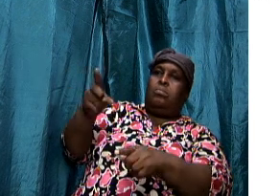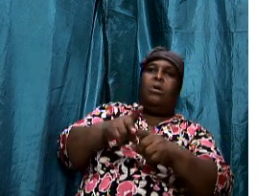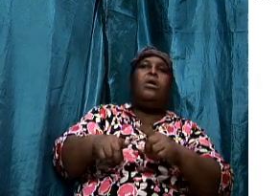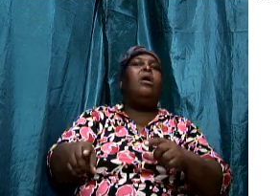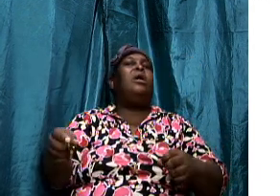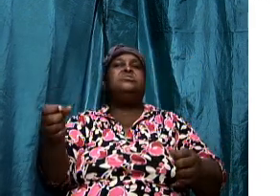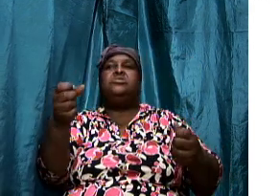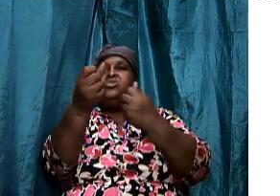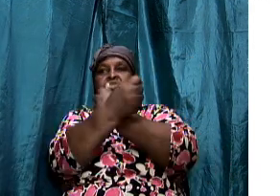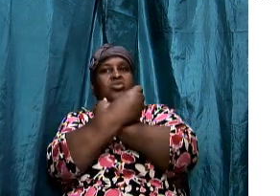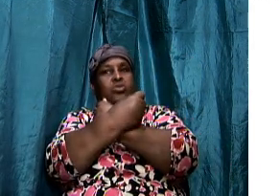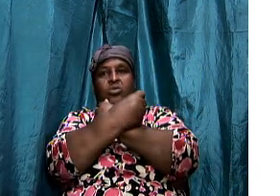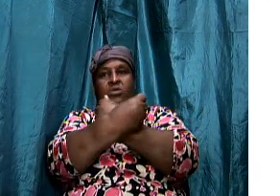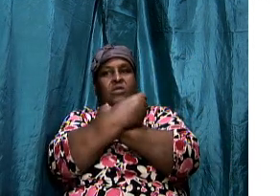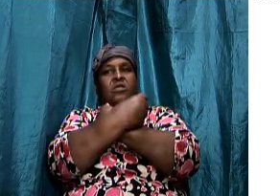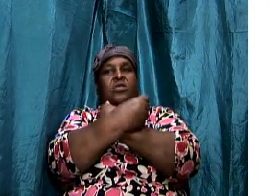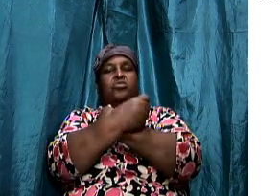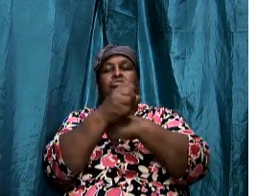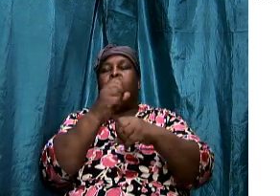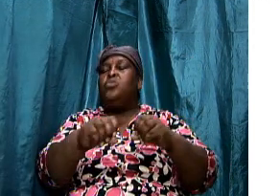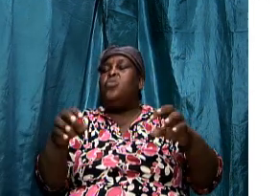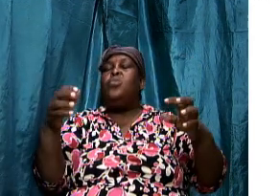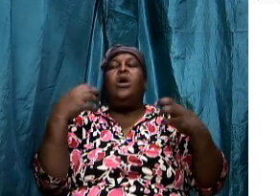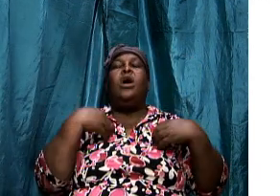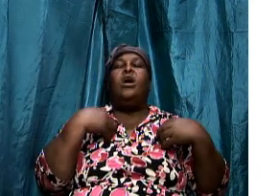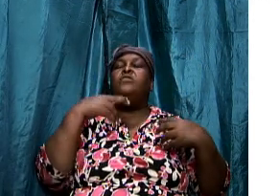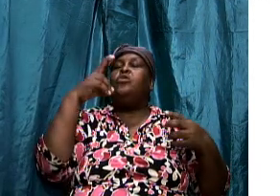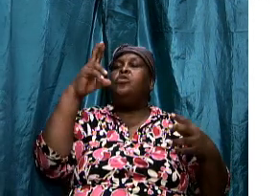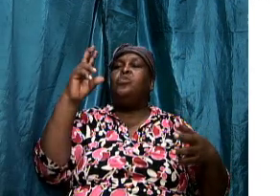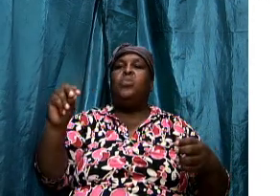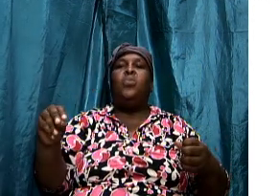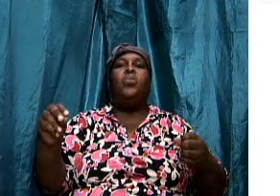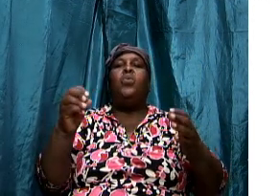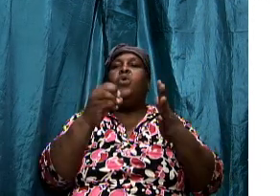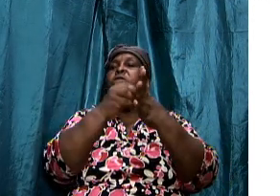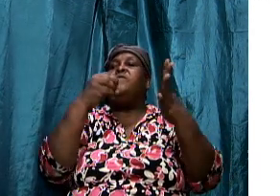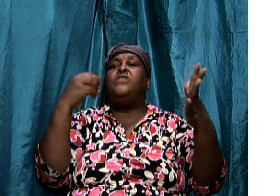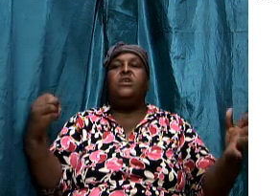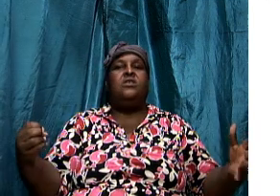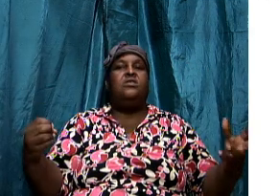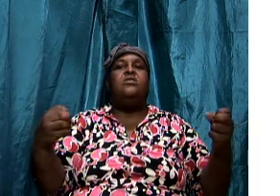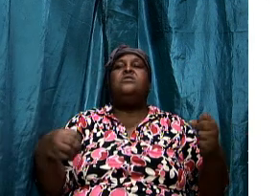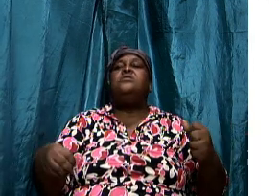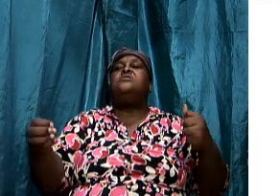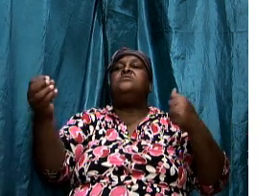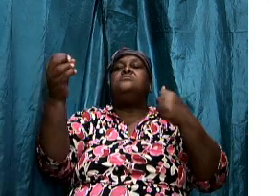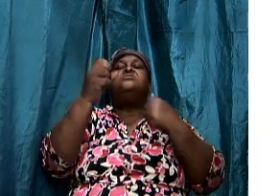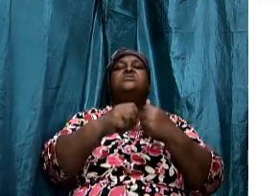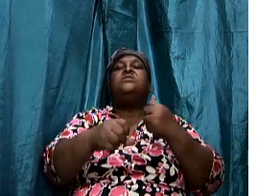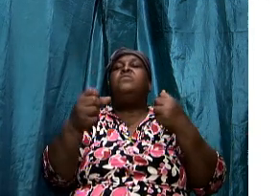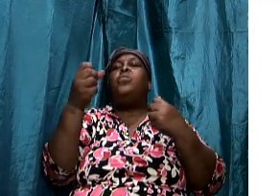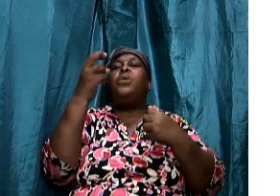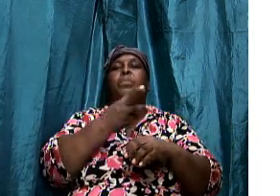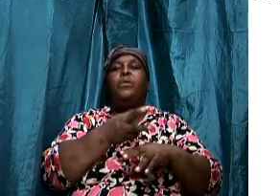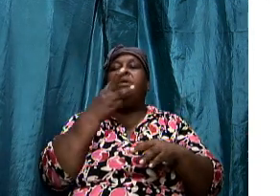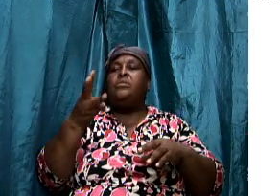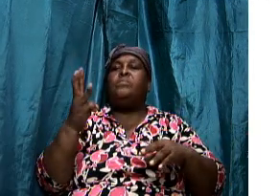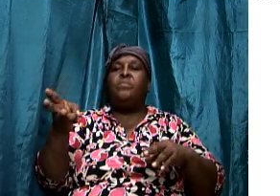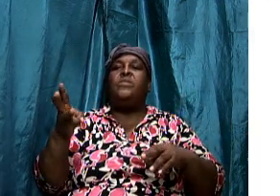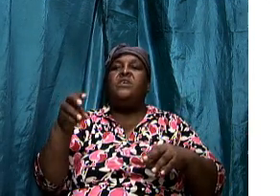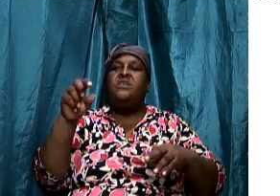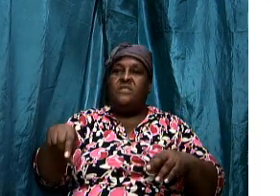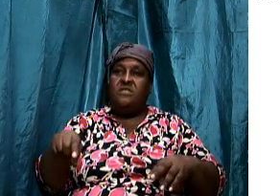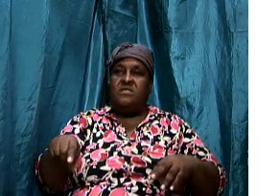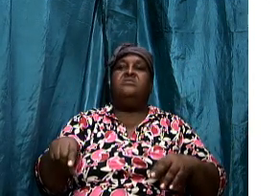offensive weapons to return the fire. In this case, that Paul made